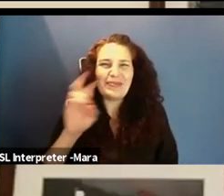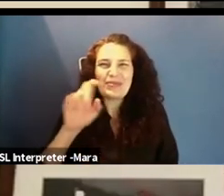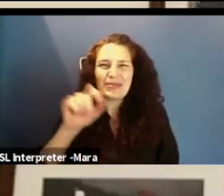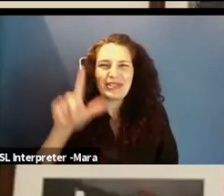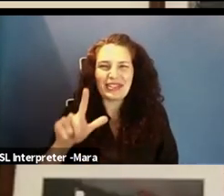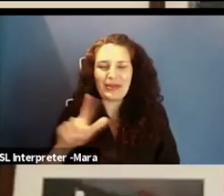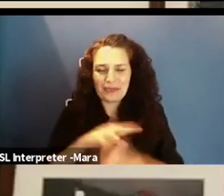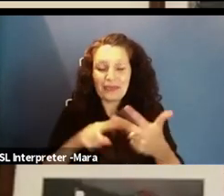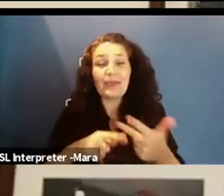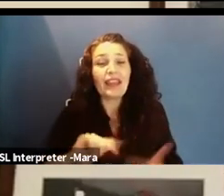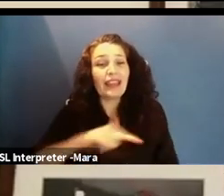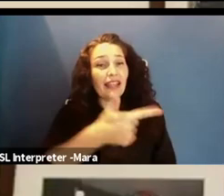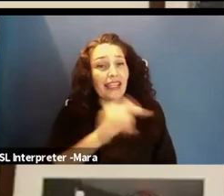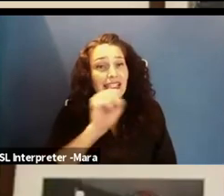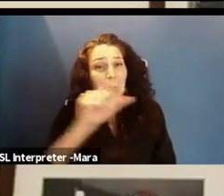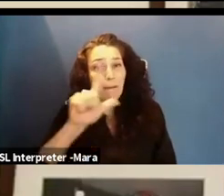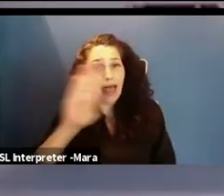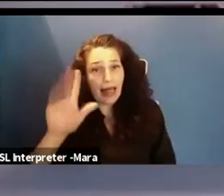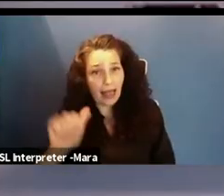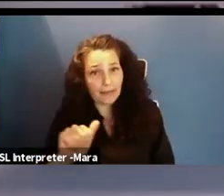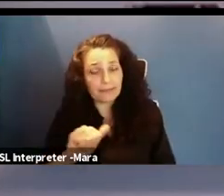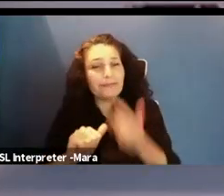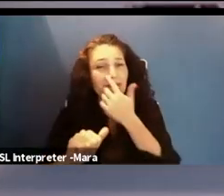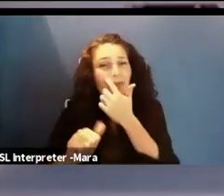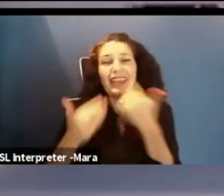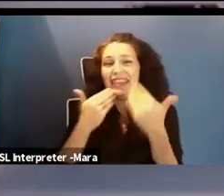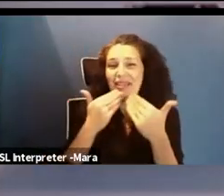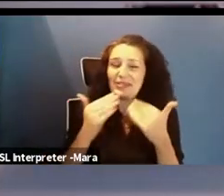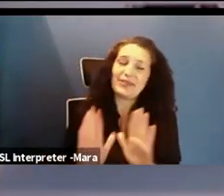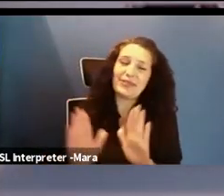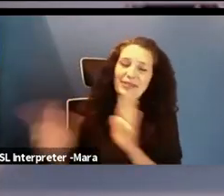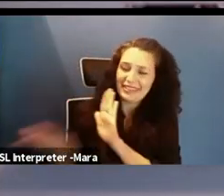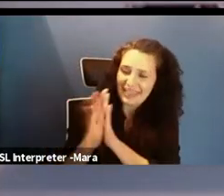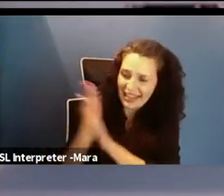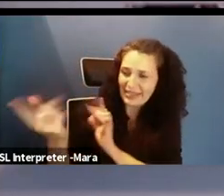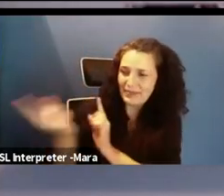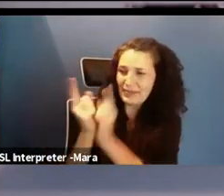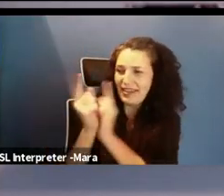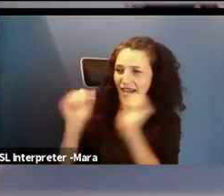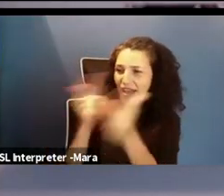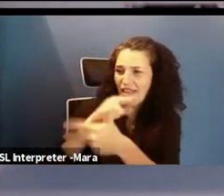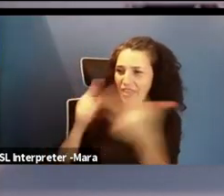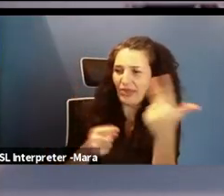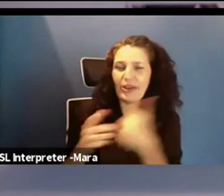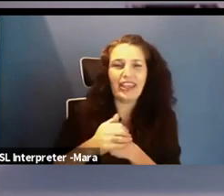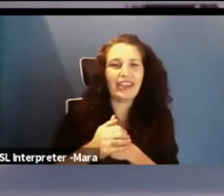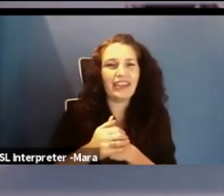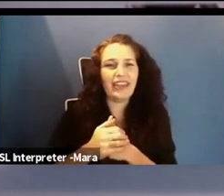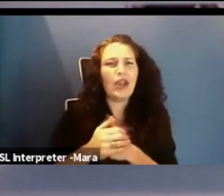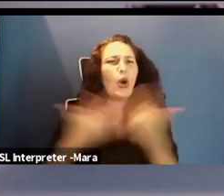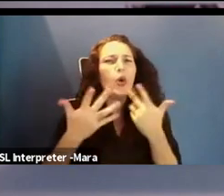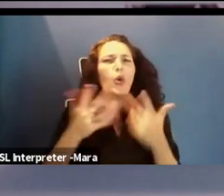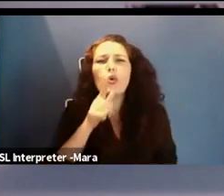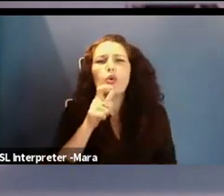over to you, Isabella. It's so great to meet our speakers. Our first question for you is, who is your favorite STEM